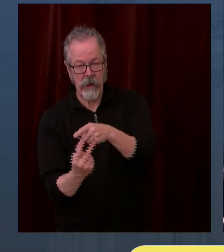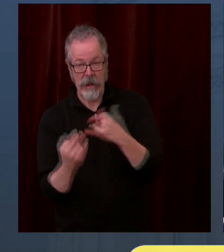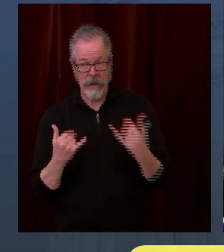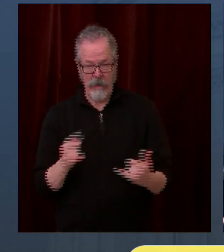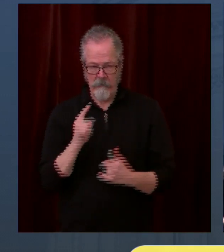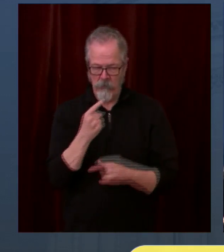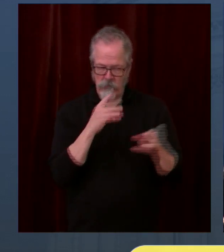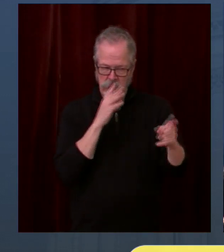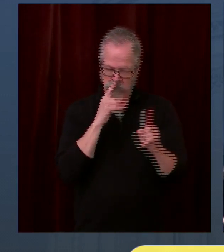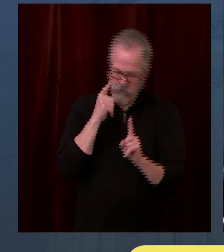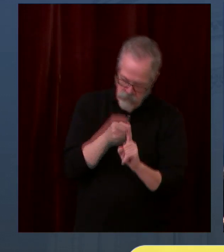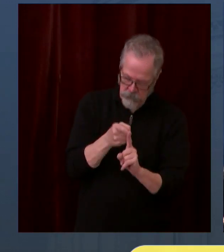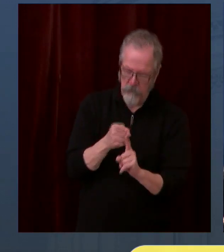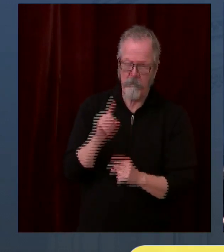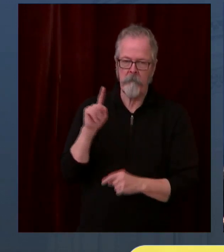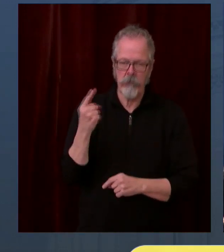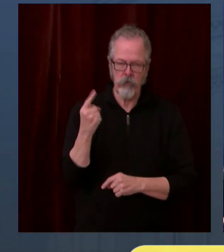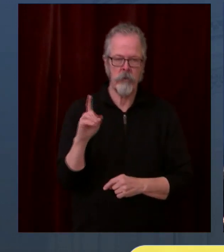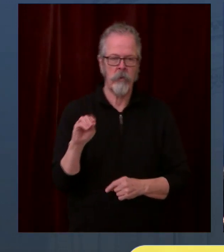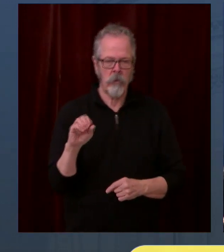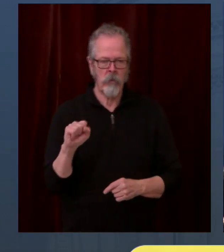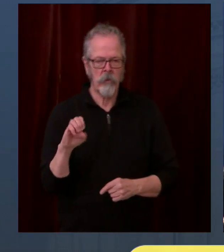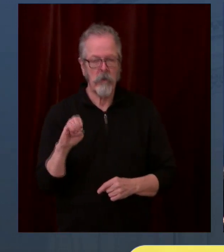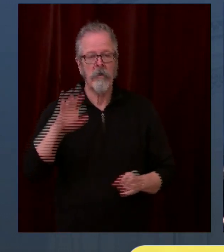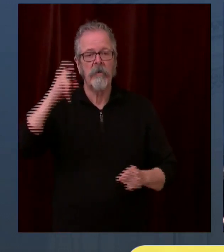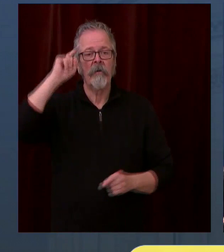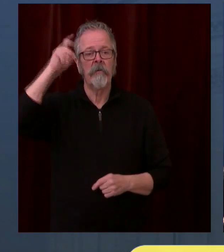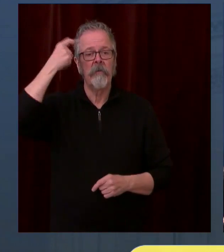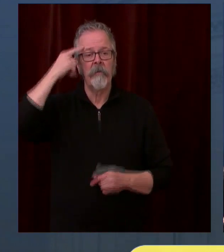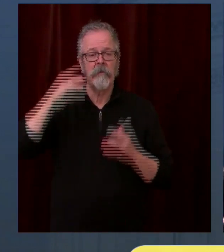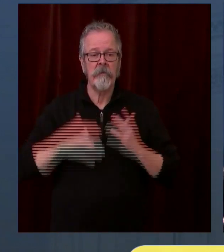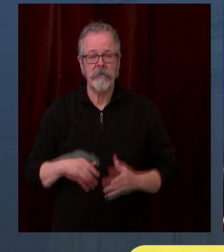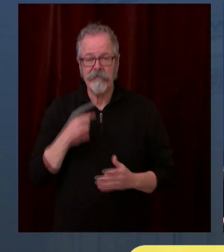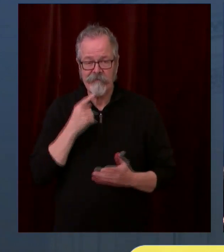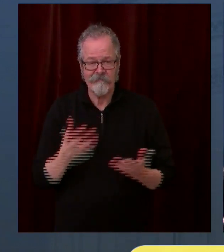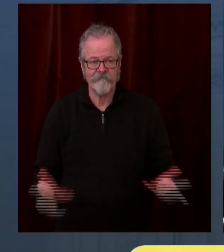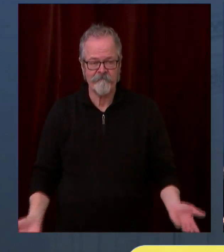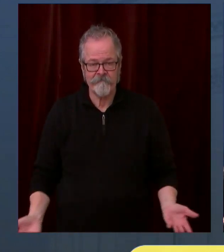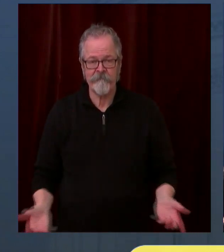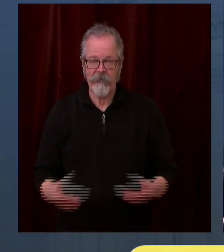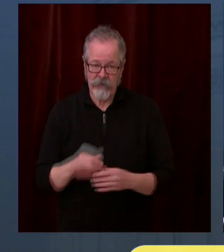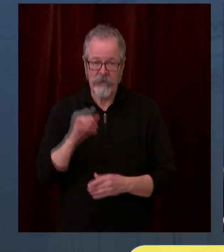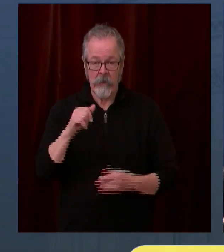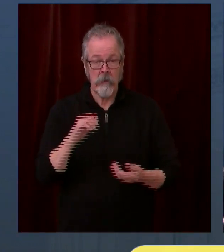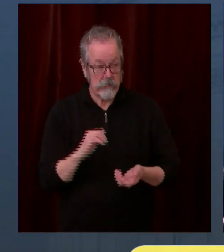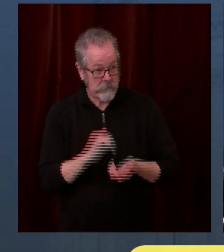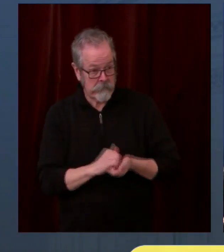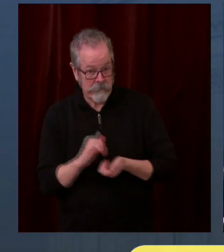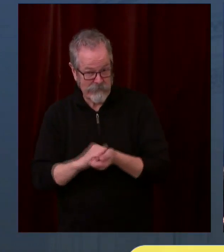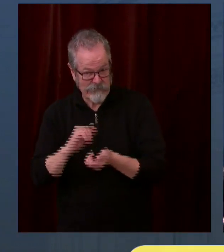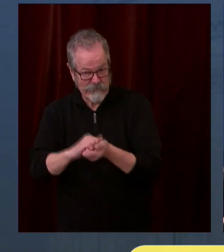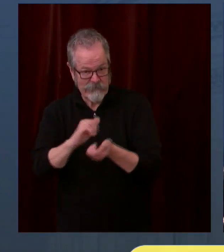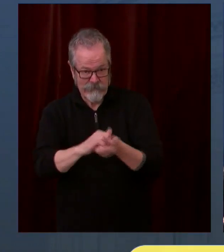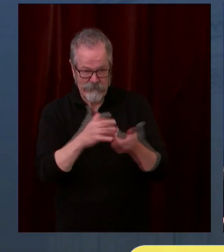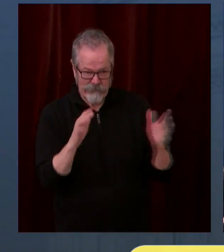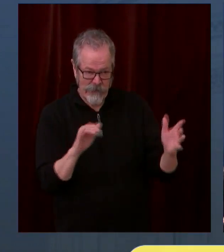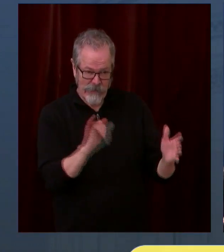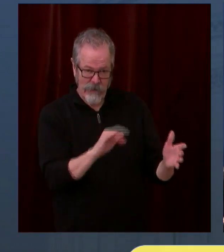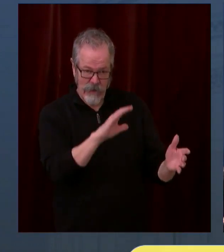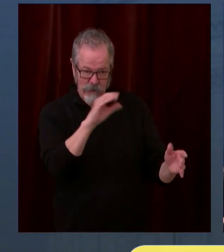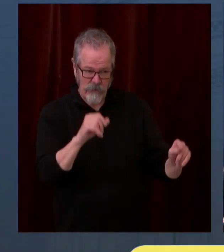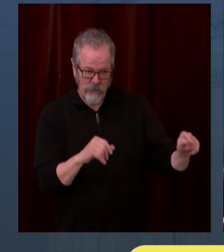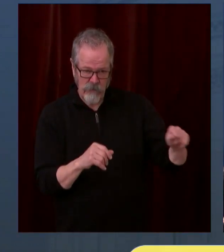about what they think they can do to help if they've talked about that a bit, but apparently a questioner wanted more detail. Could you offer some of that?